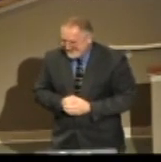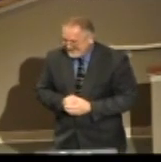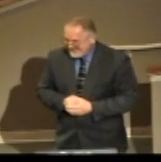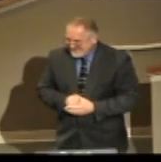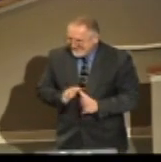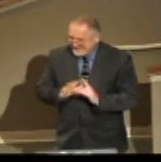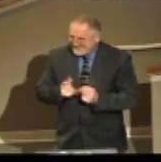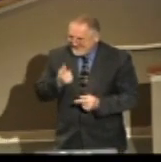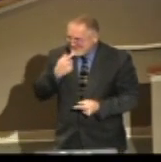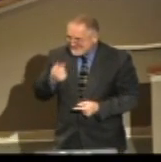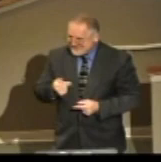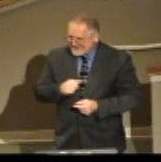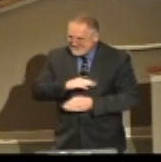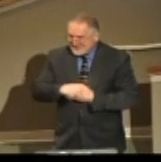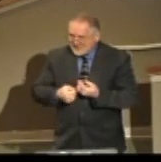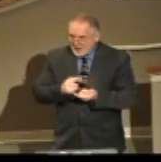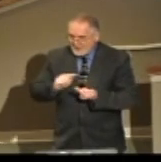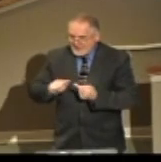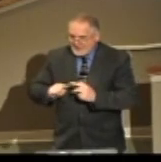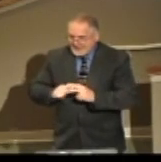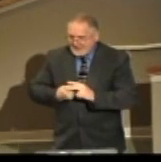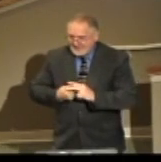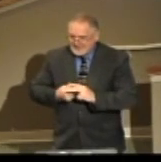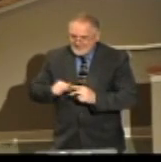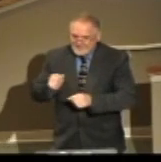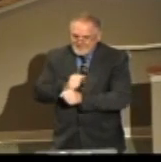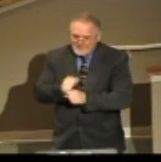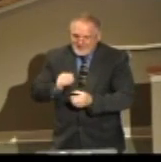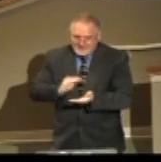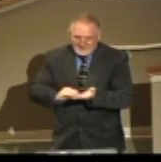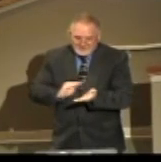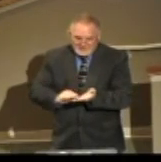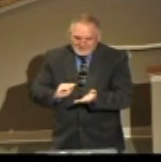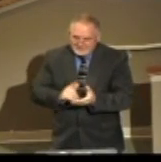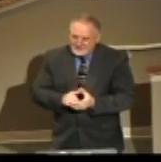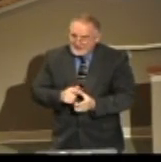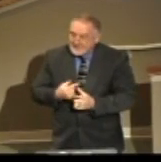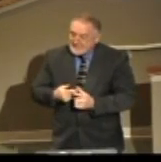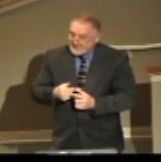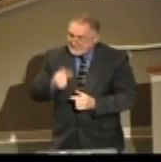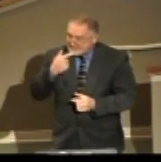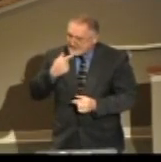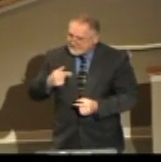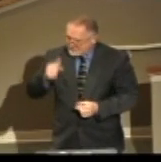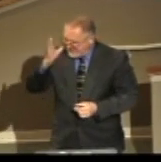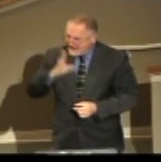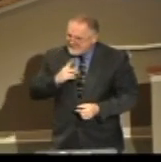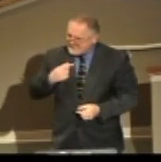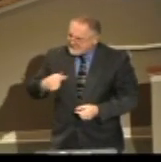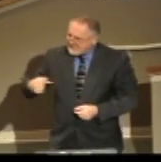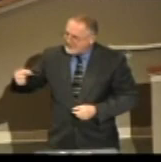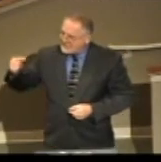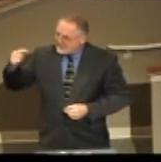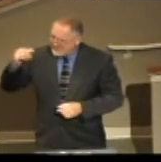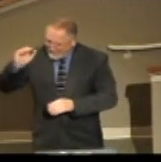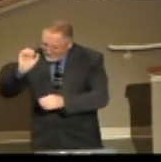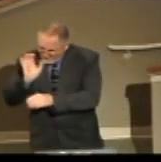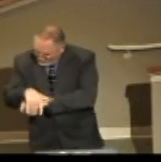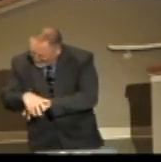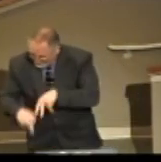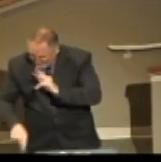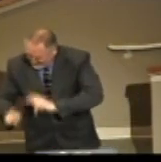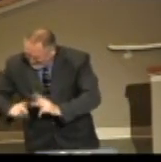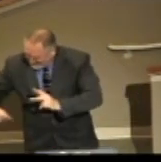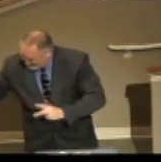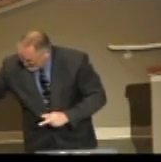The Bible says they all began to make excuses. Then he said, go out in the highways. said, compel them to come in that my house may be full. He went out and said, we went out God. The